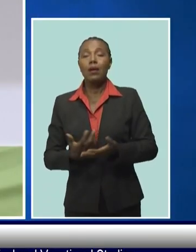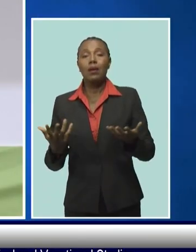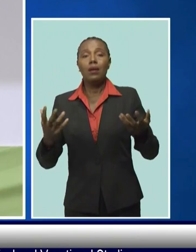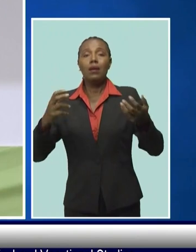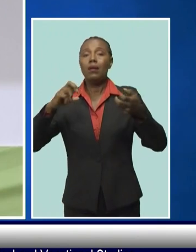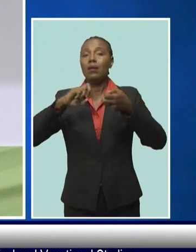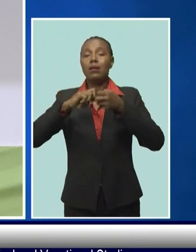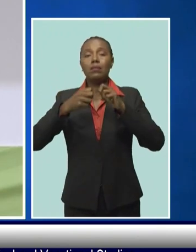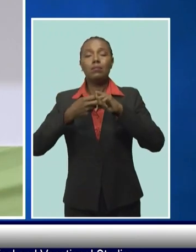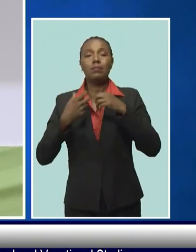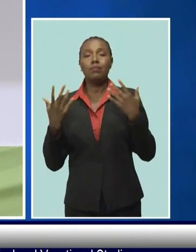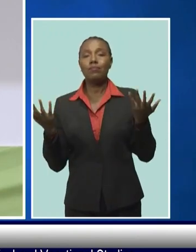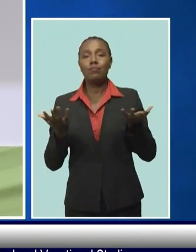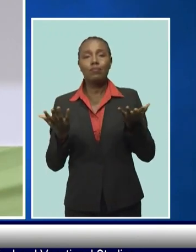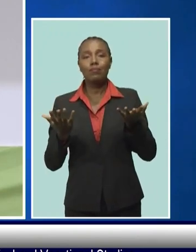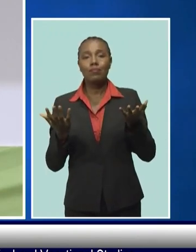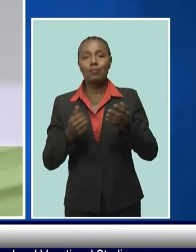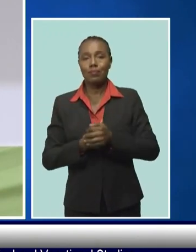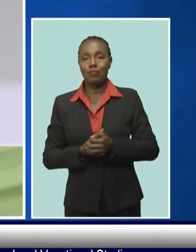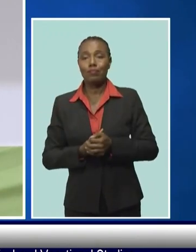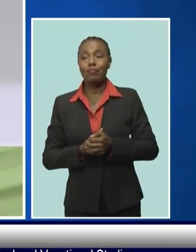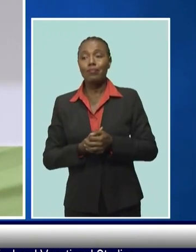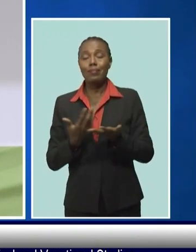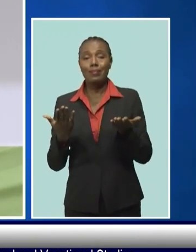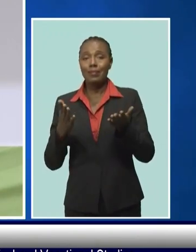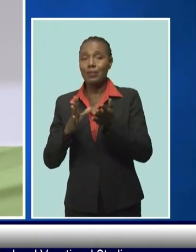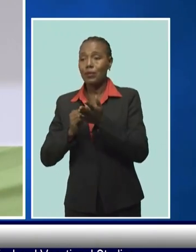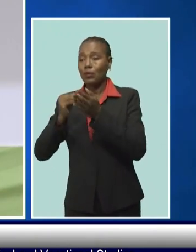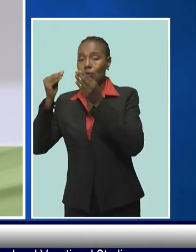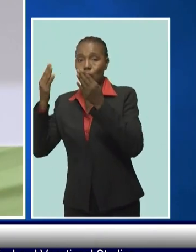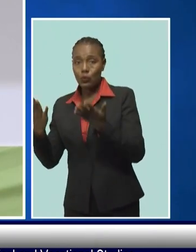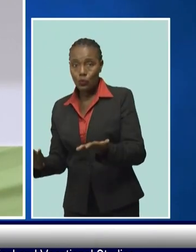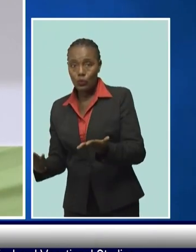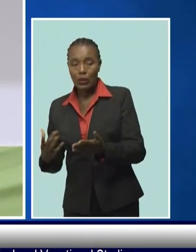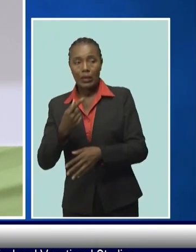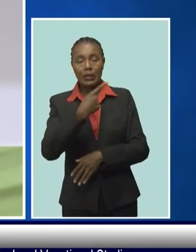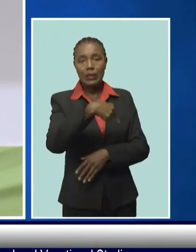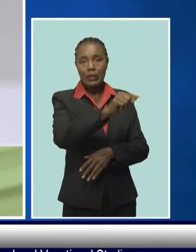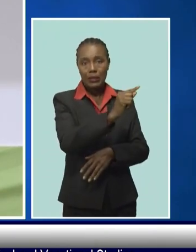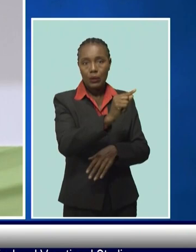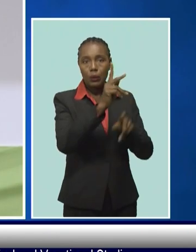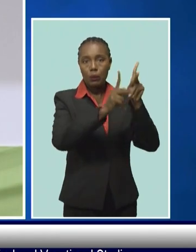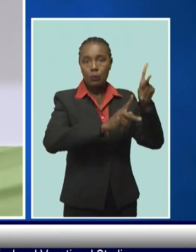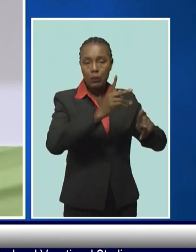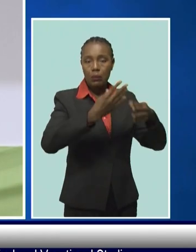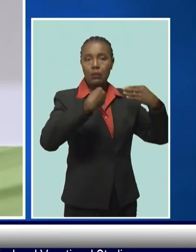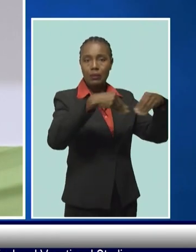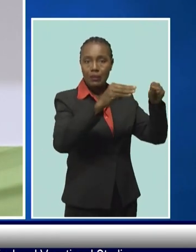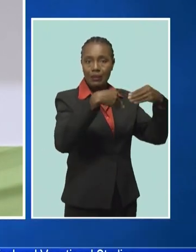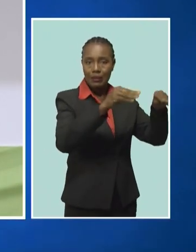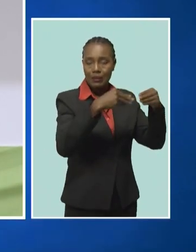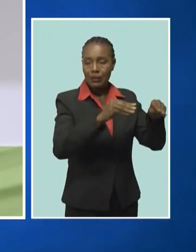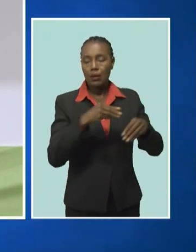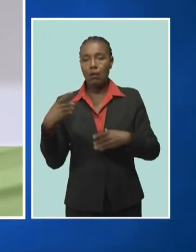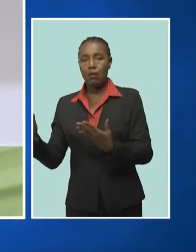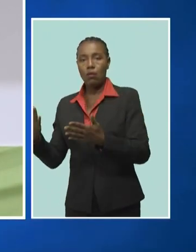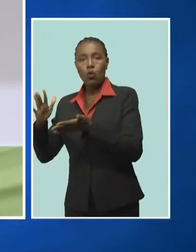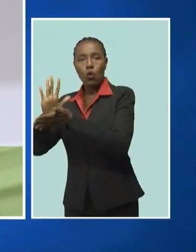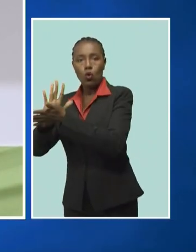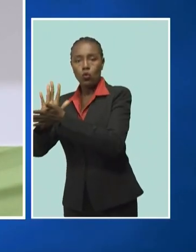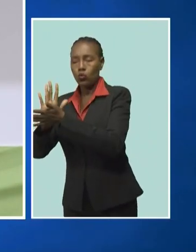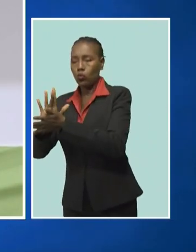given to support the defenders out of school. I was at one particular school